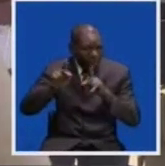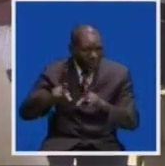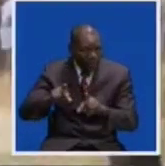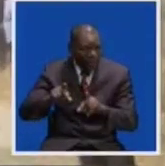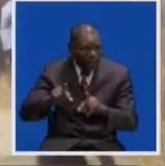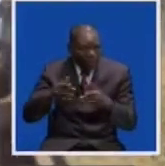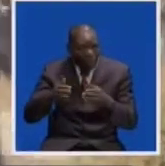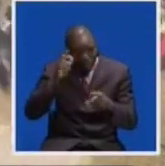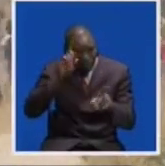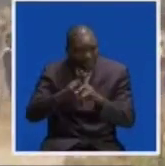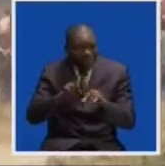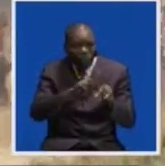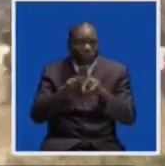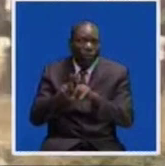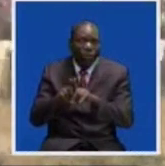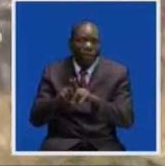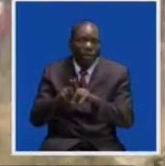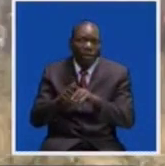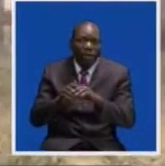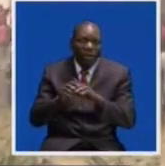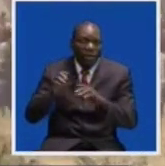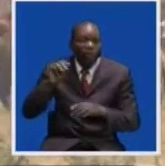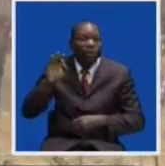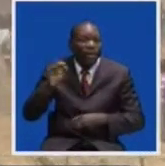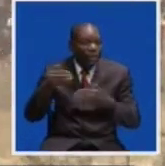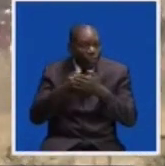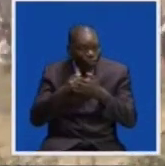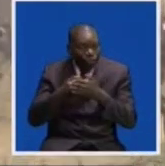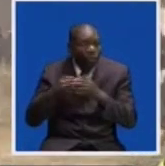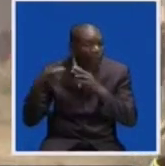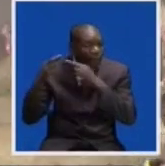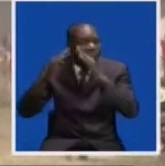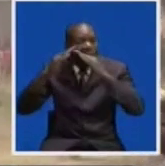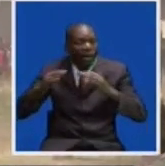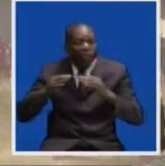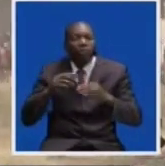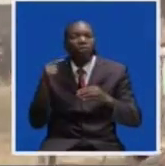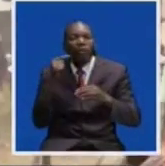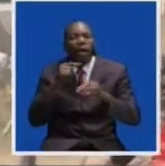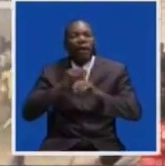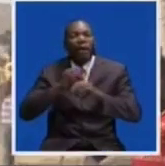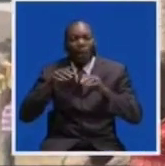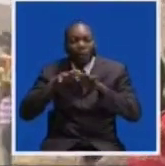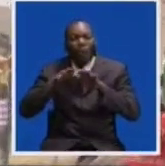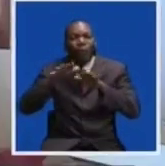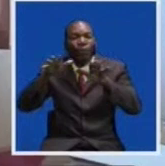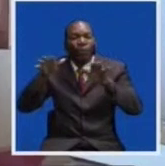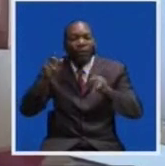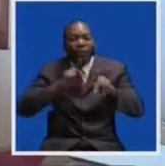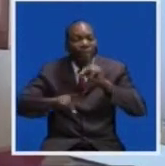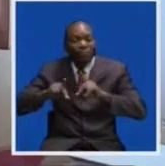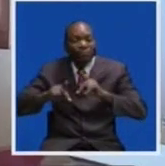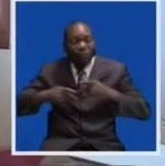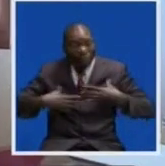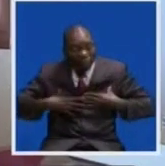is the brother. A newly opened radio station in Mofalira is alleged to have spread the false information and incited the residents. It